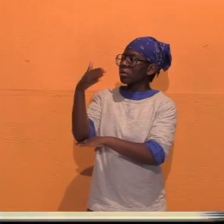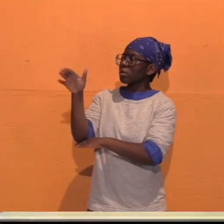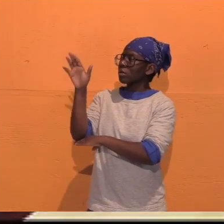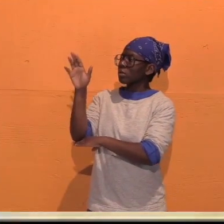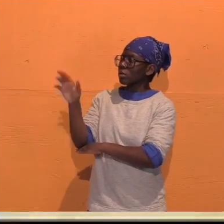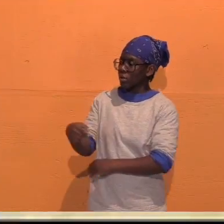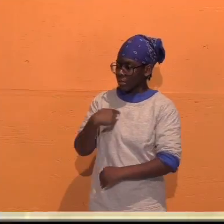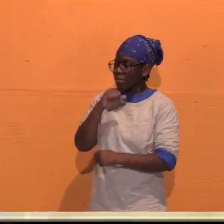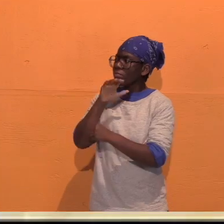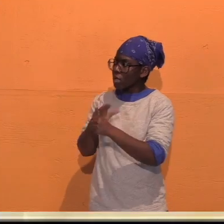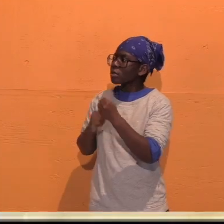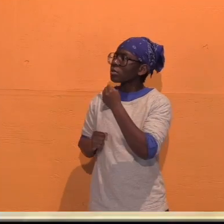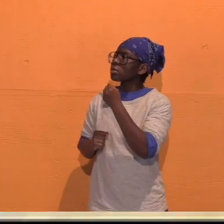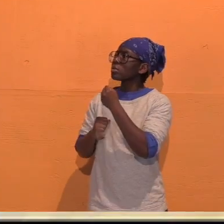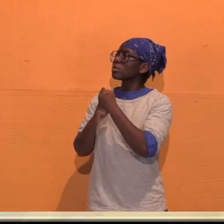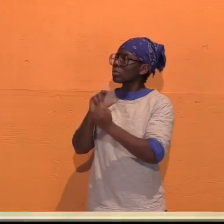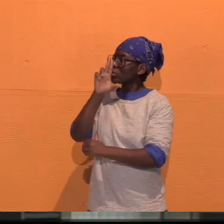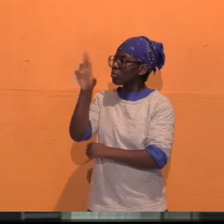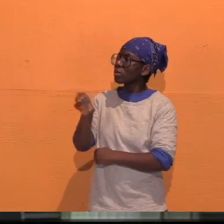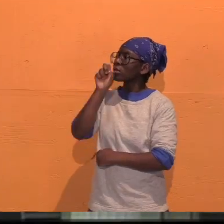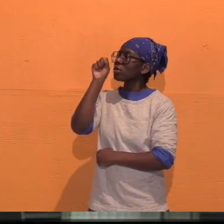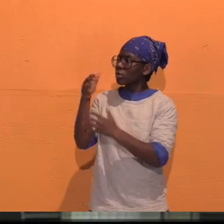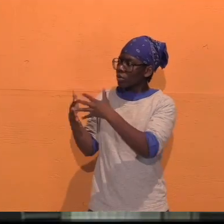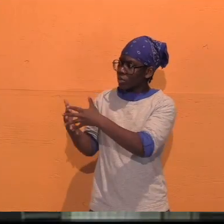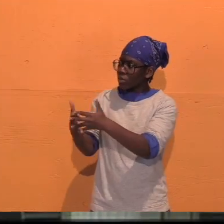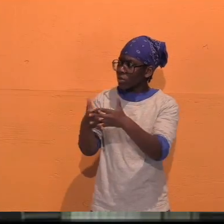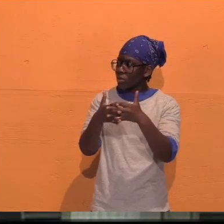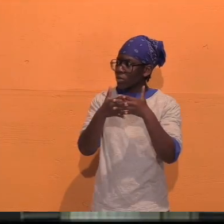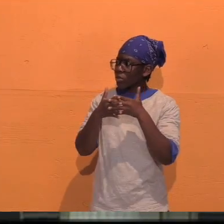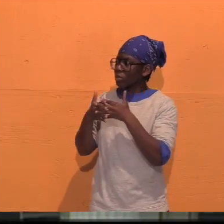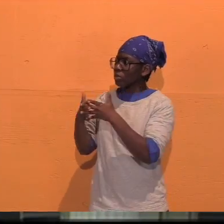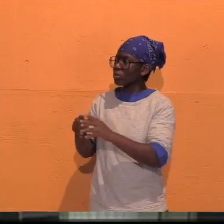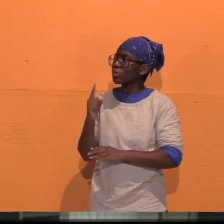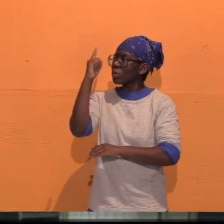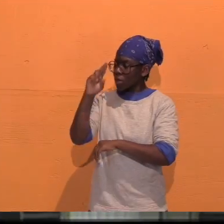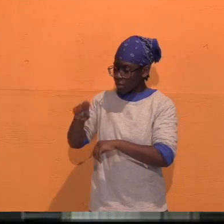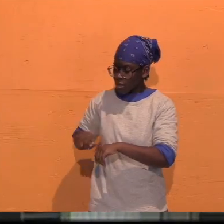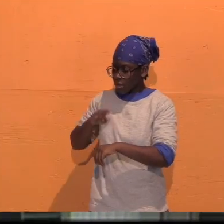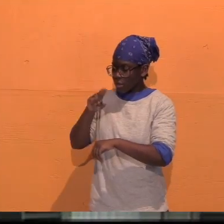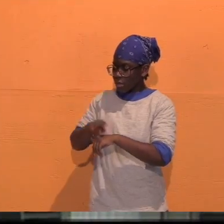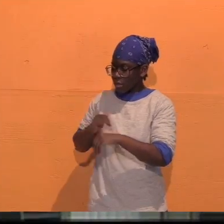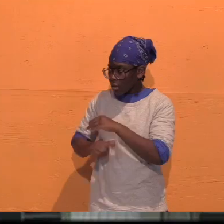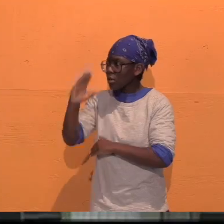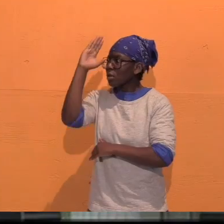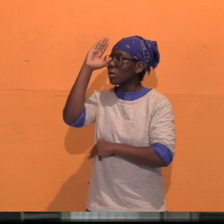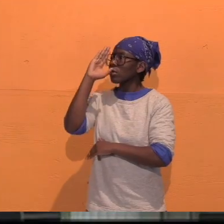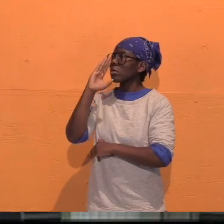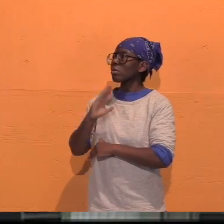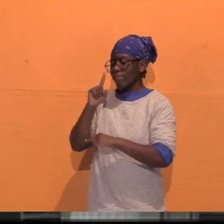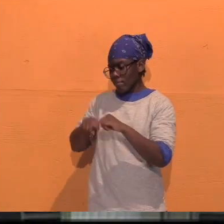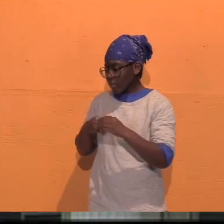of America and to the Republic for which it stands one nation under God indivisible